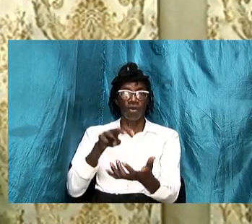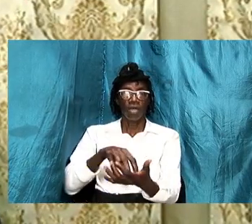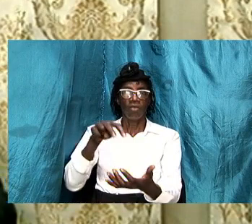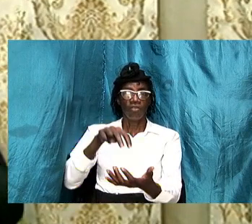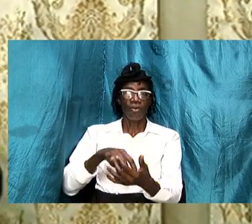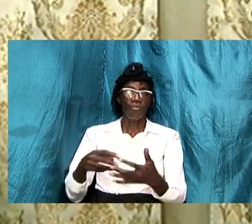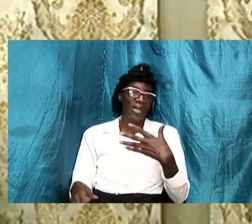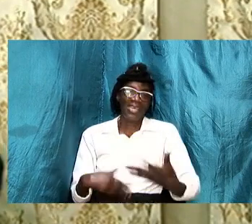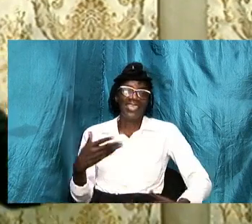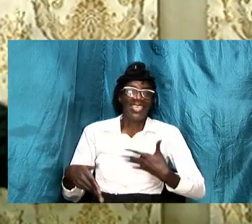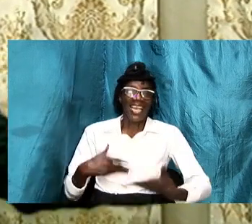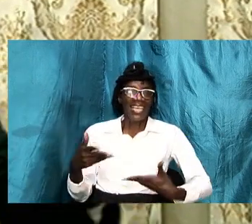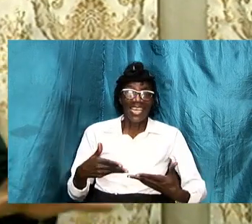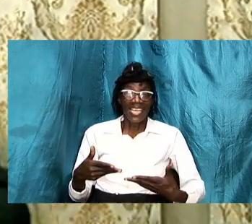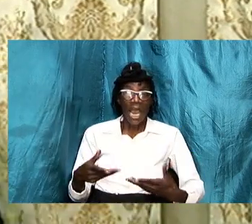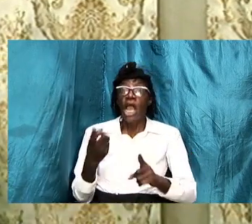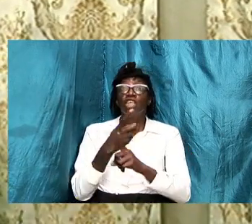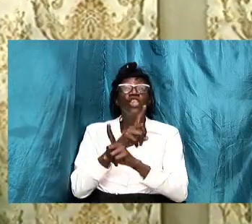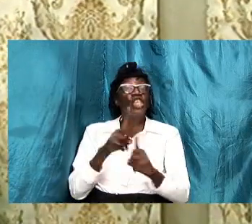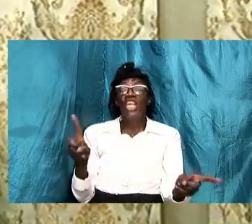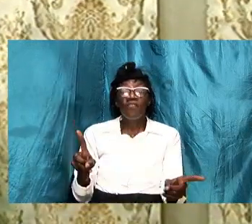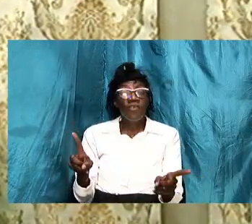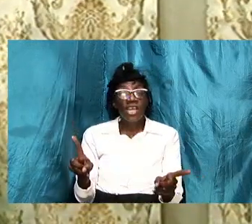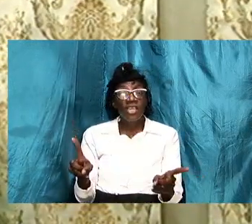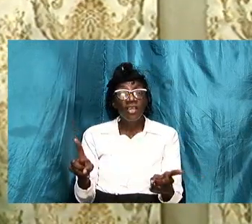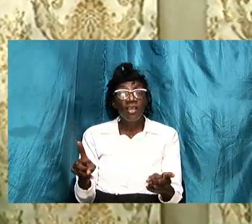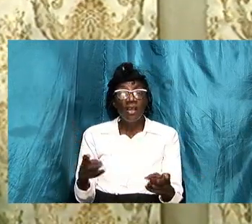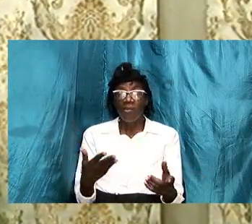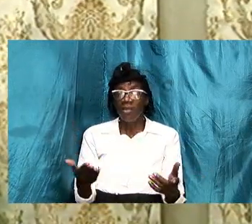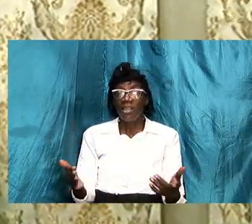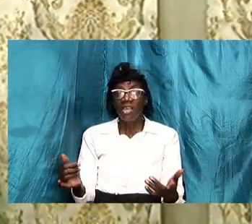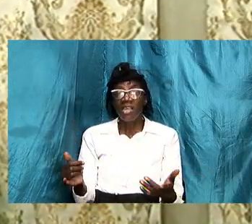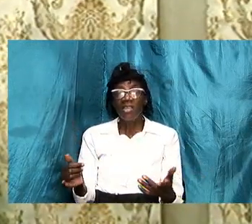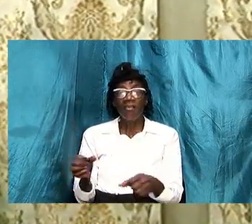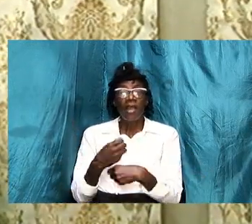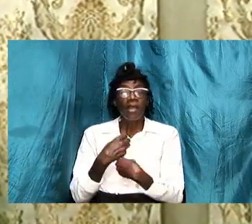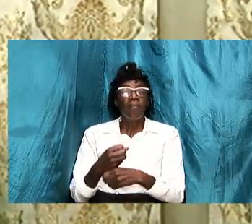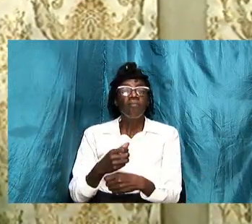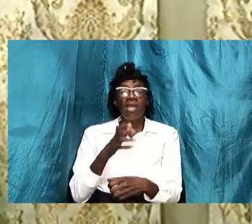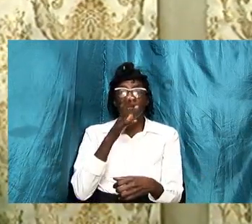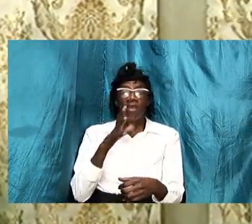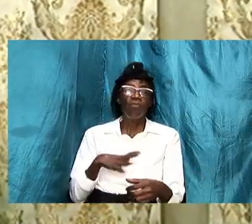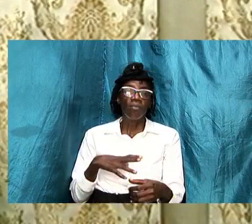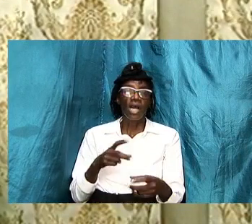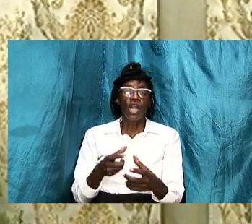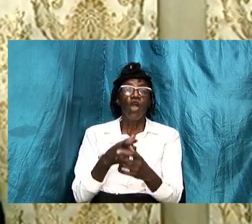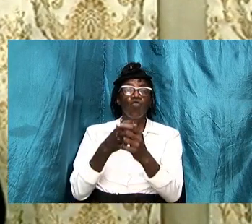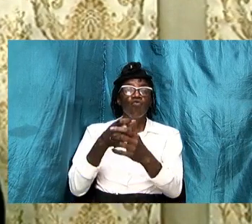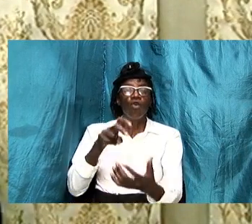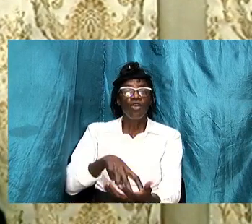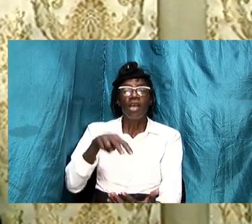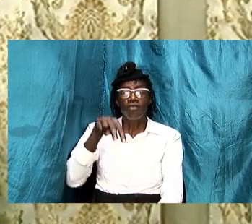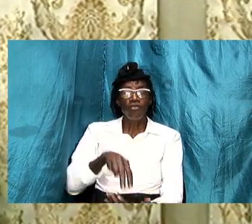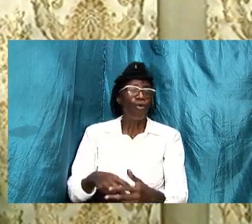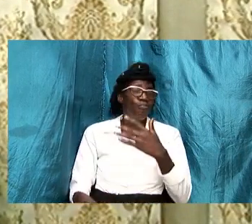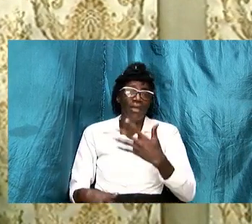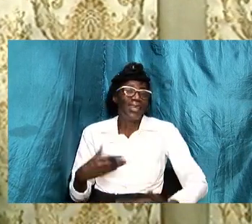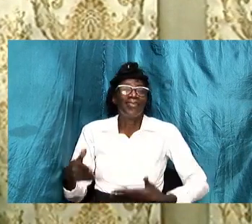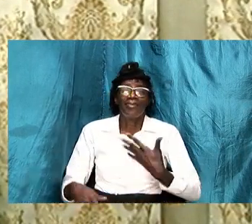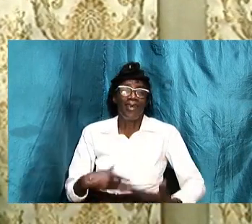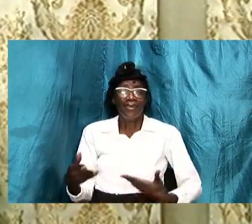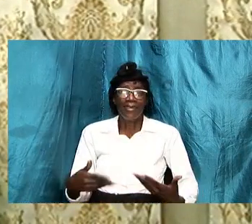excited is totally different from the thing that will cause a woman to run and to jump and to get excited